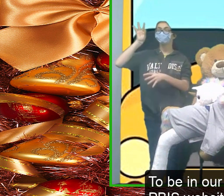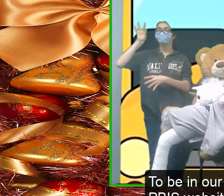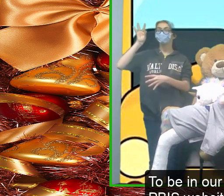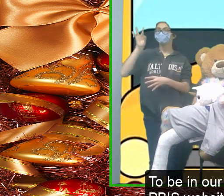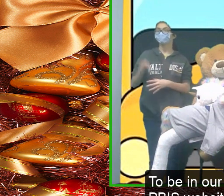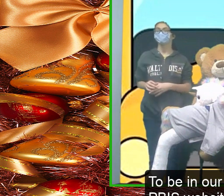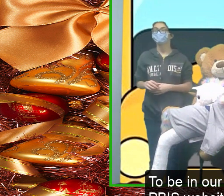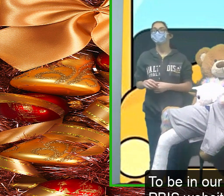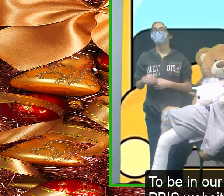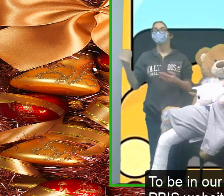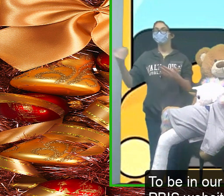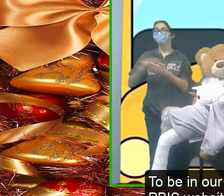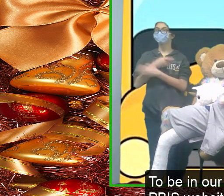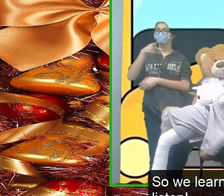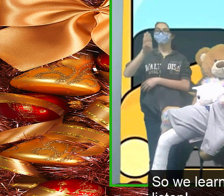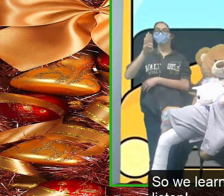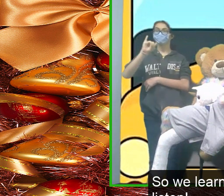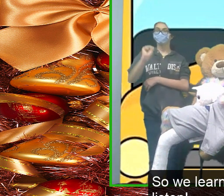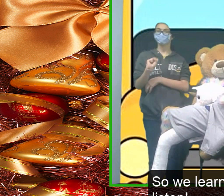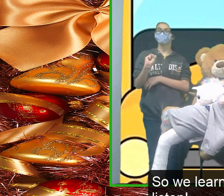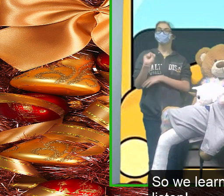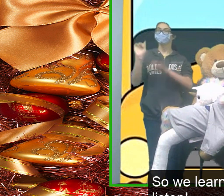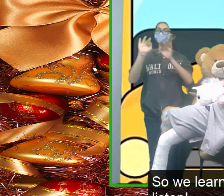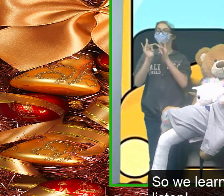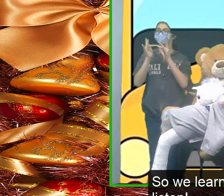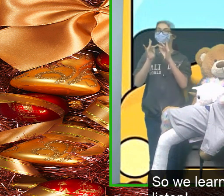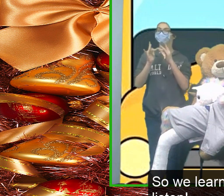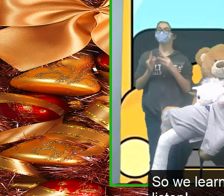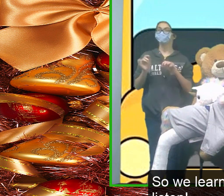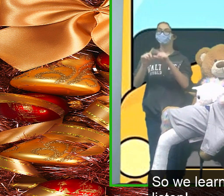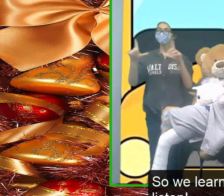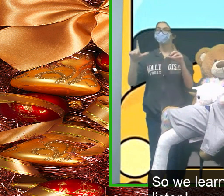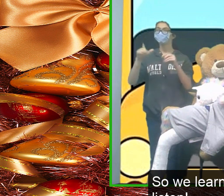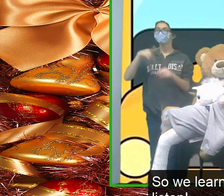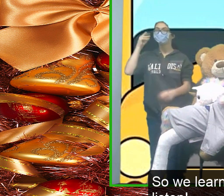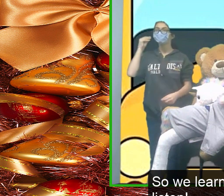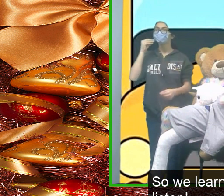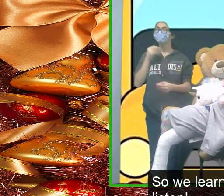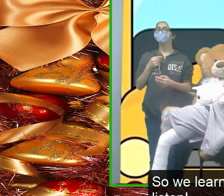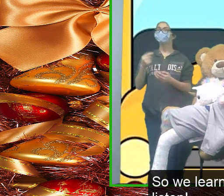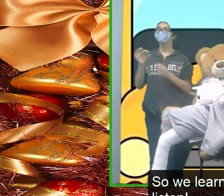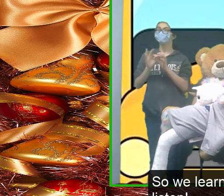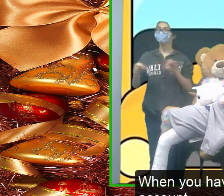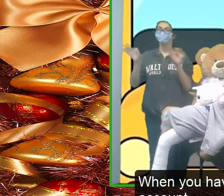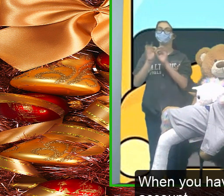pbis website so we learn something important please listen